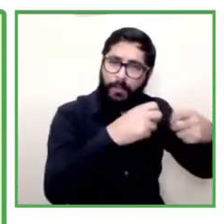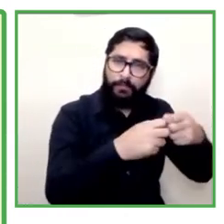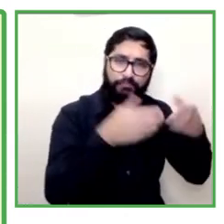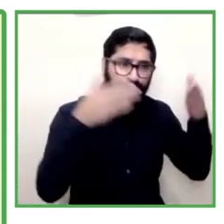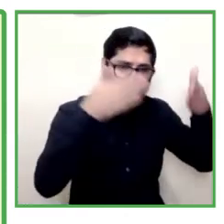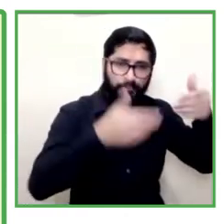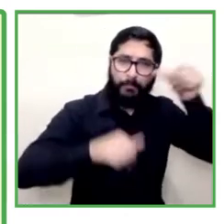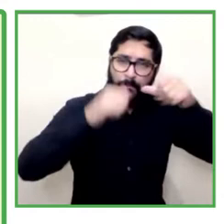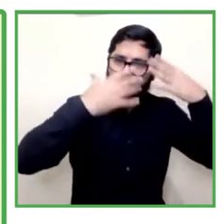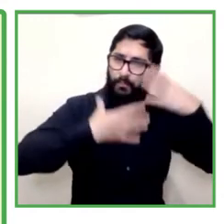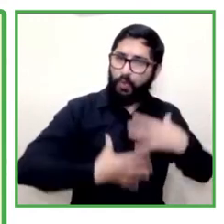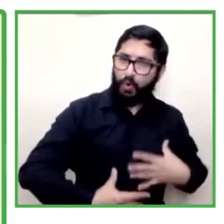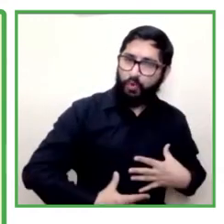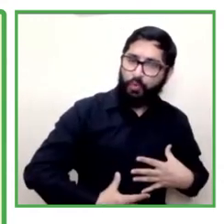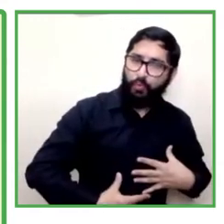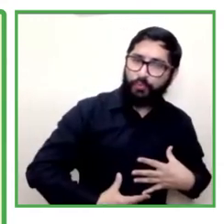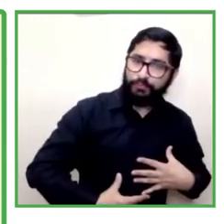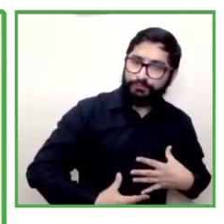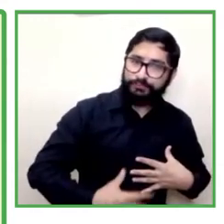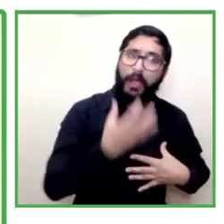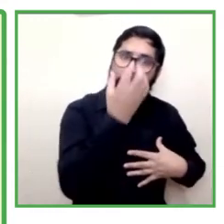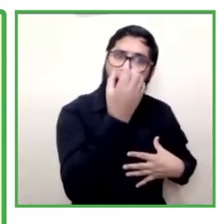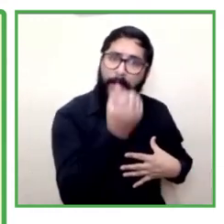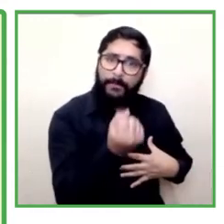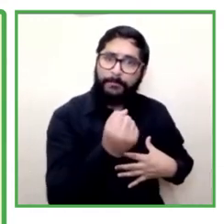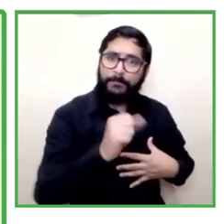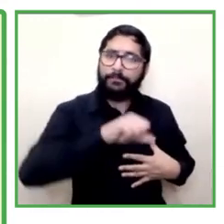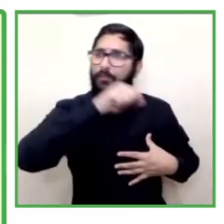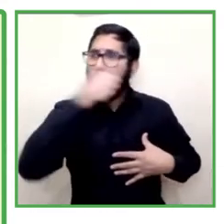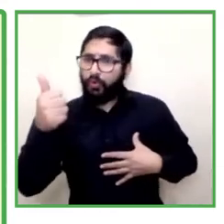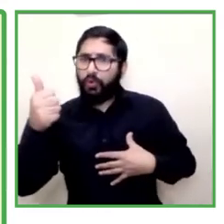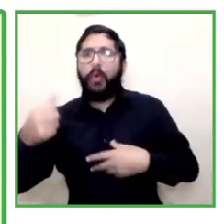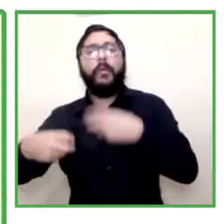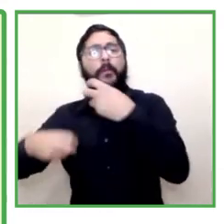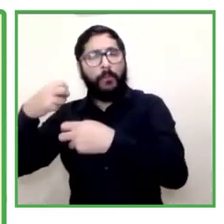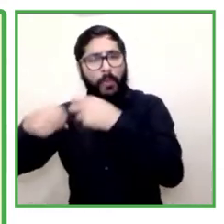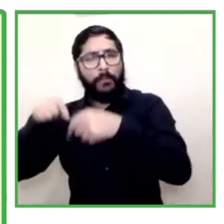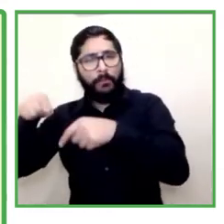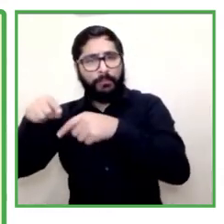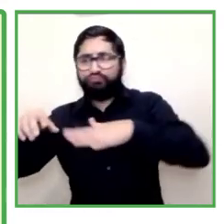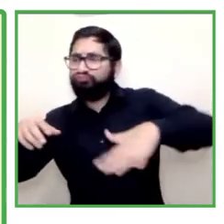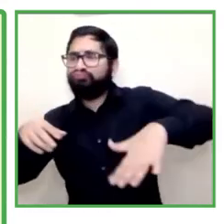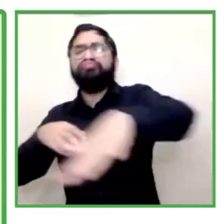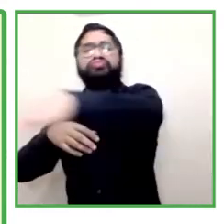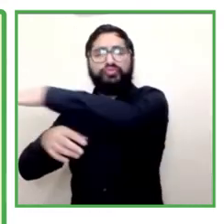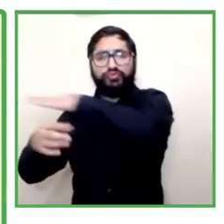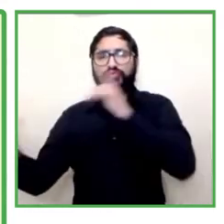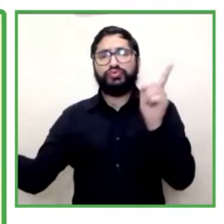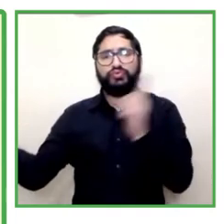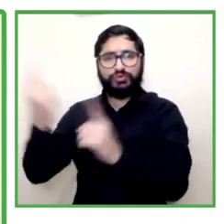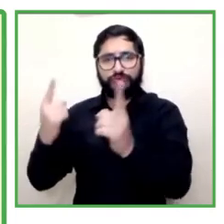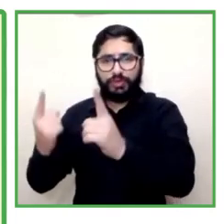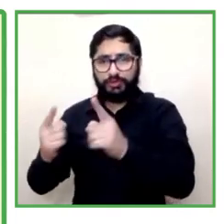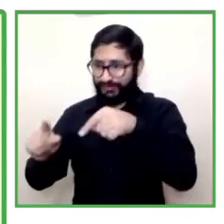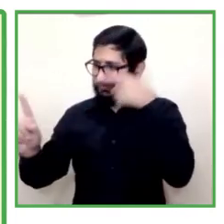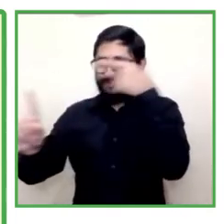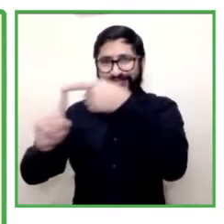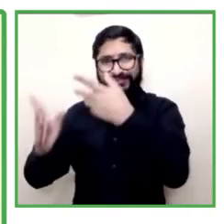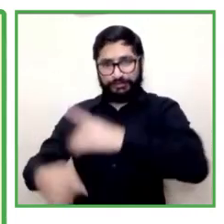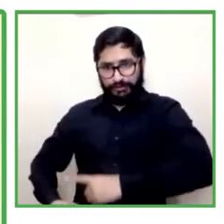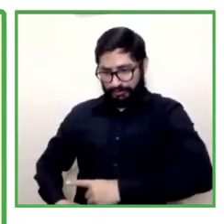also to social determinants alicia was saying that we should make dignity a habit